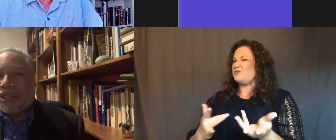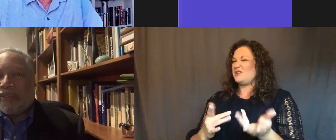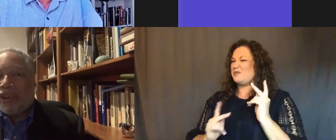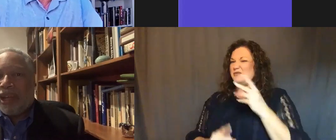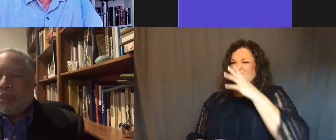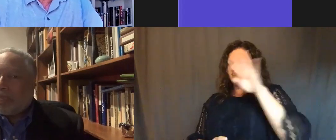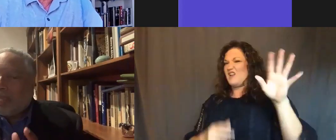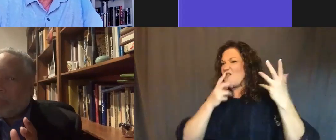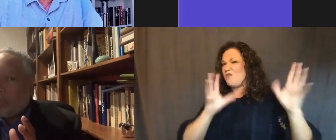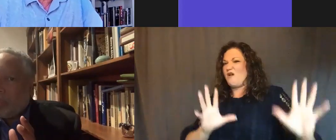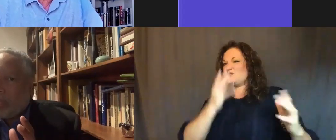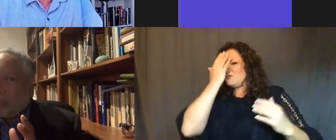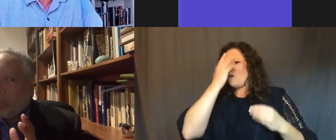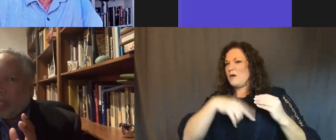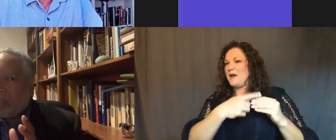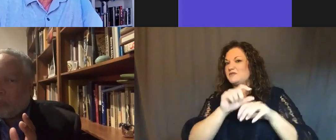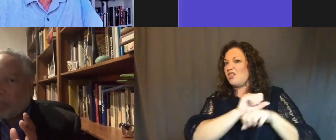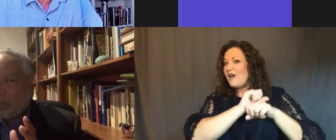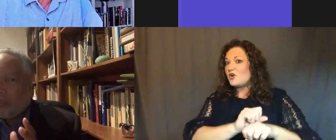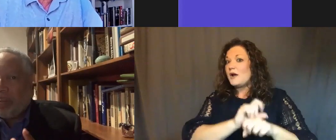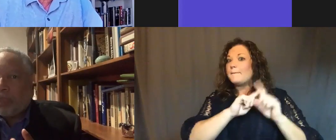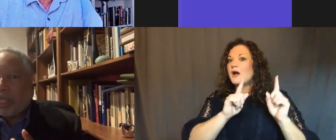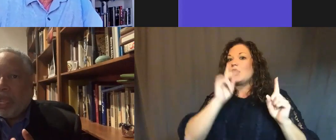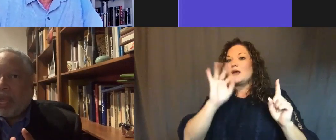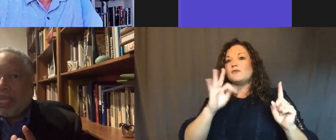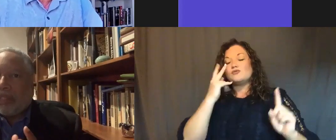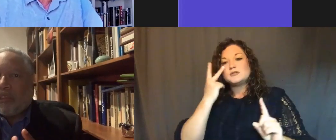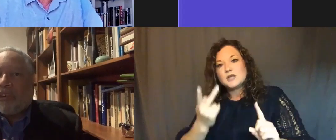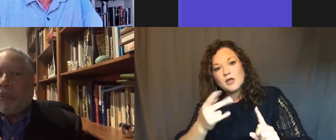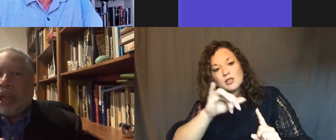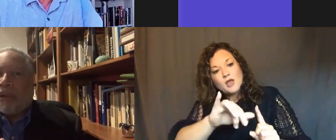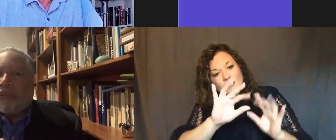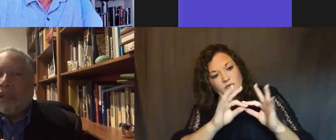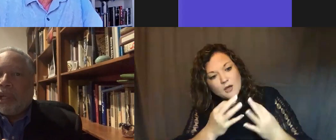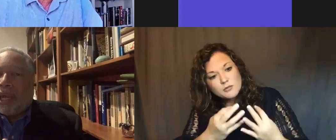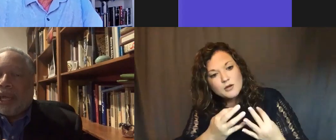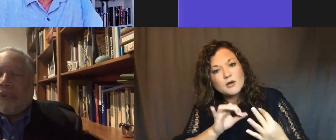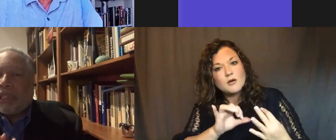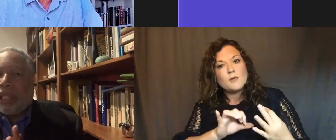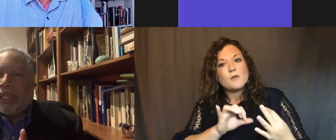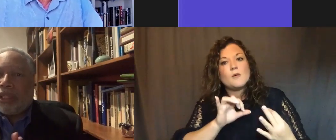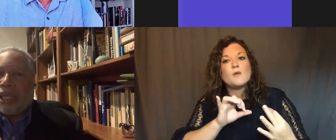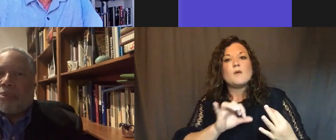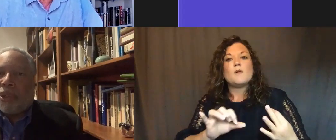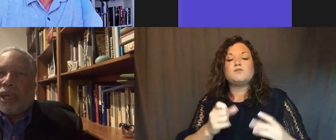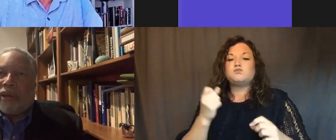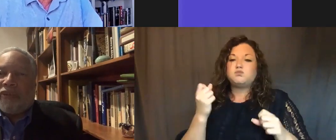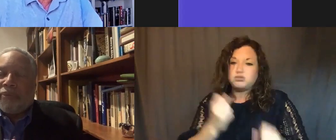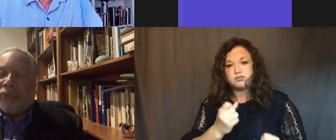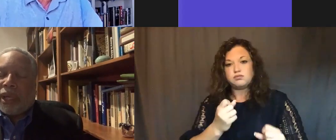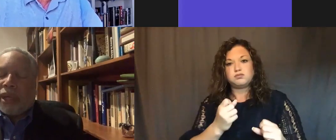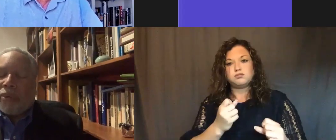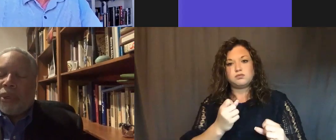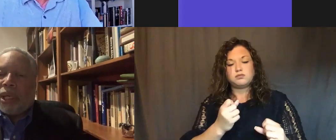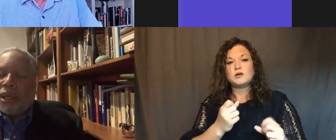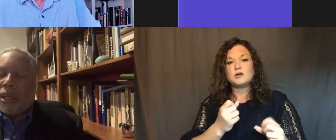much about slavery. But suddenly, when you're seeing it through the lens of a particular family, I think it's very, very powerful. I always think of the example of